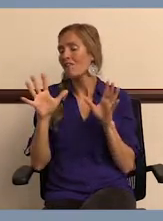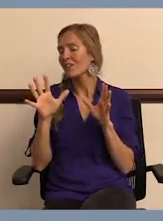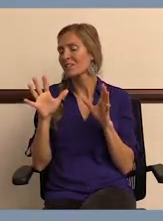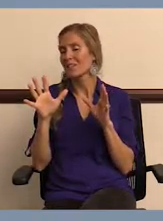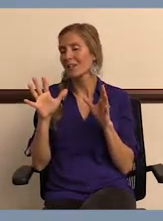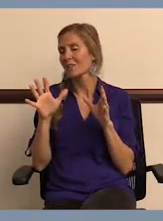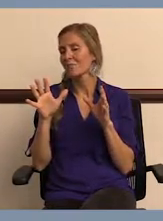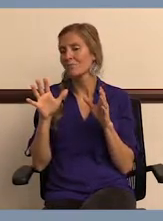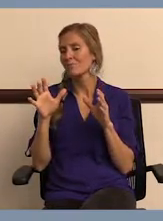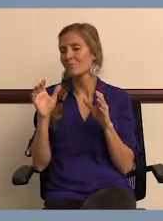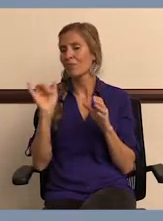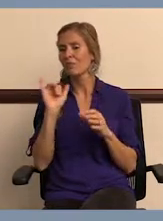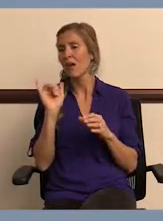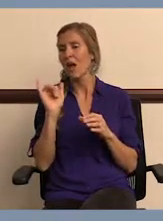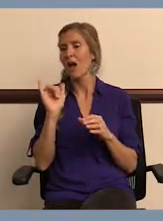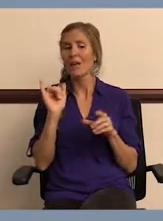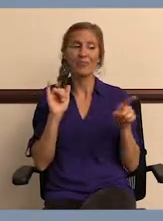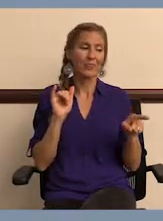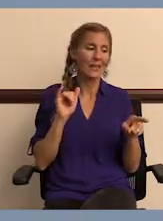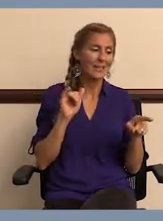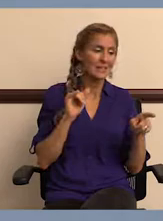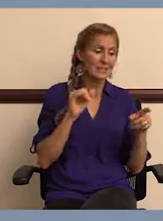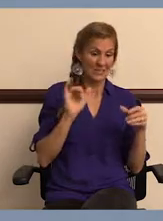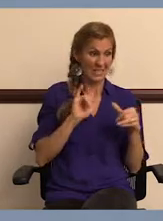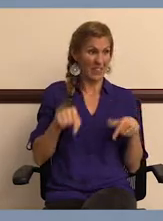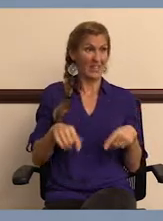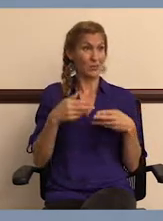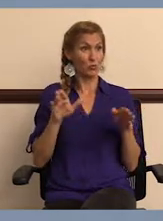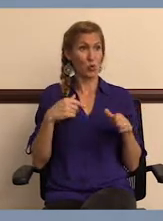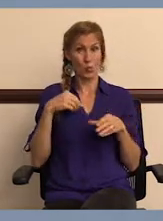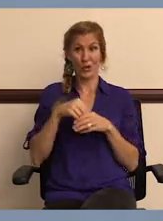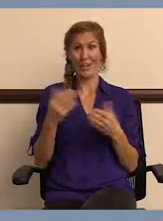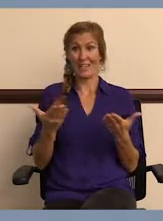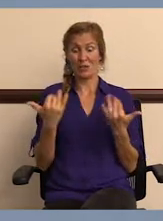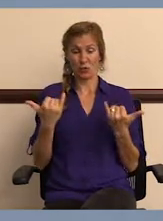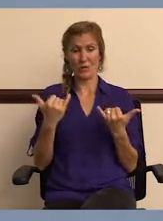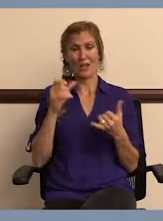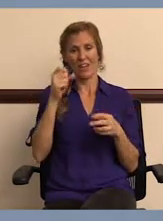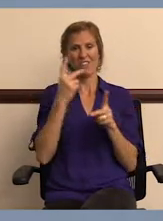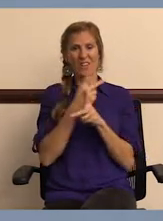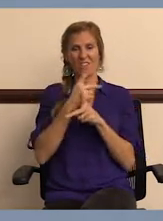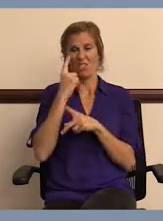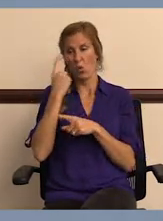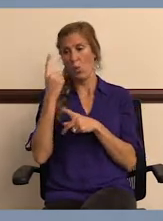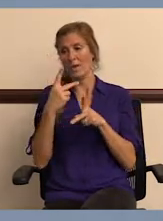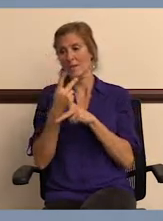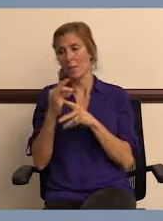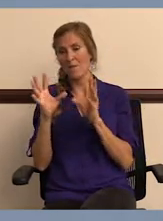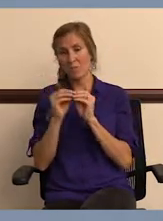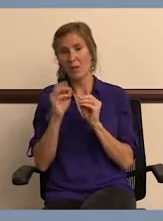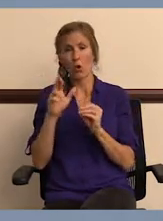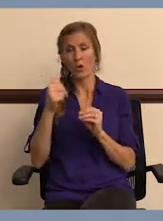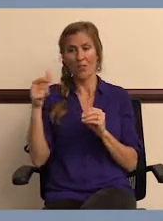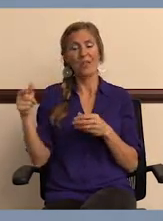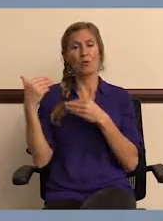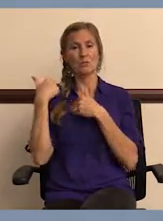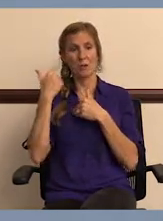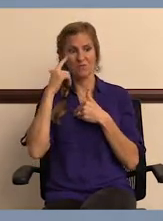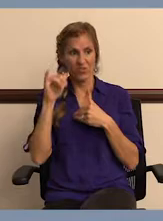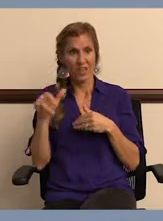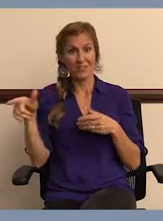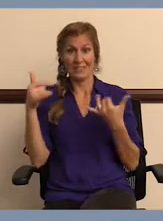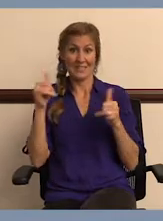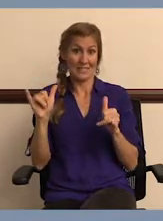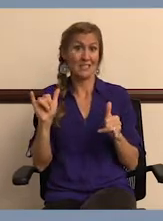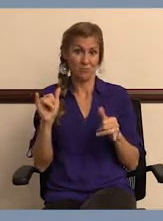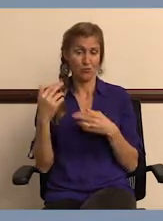obviously, you know, like this room here that we're in today, reconfigured for one type of meeting or another, they